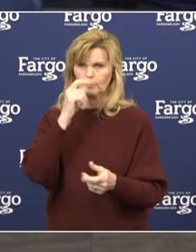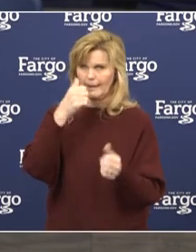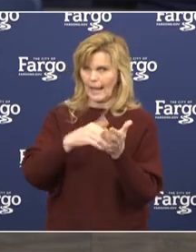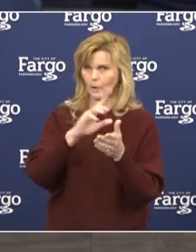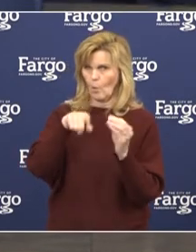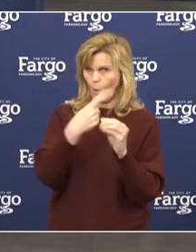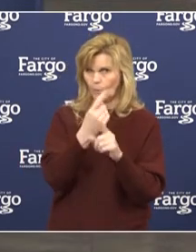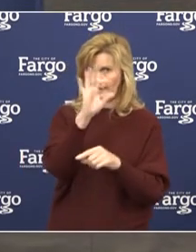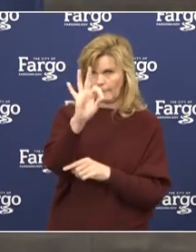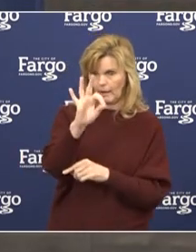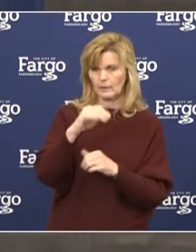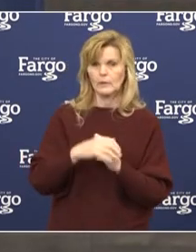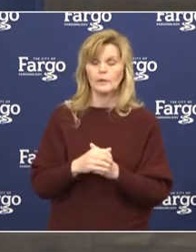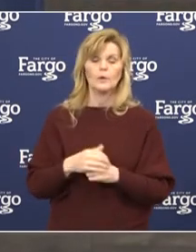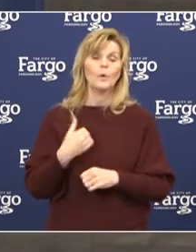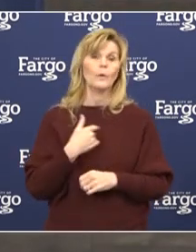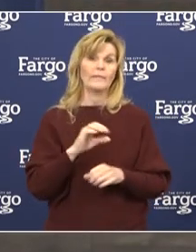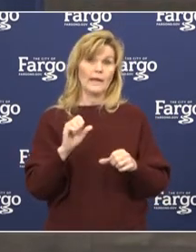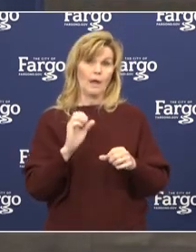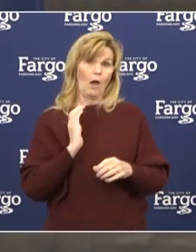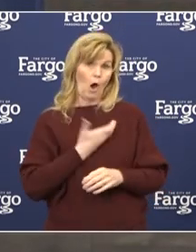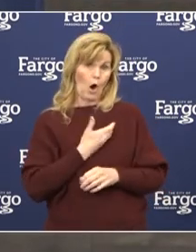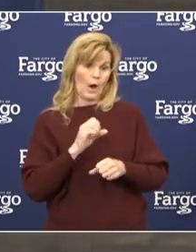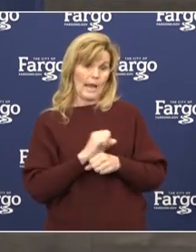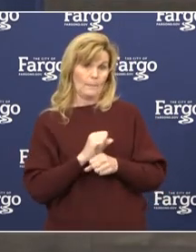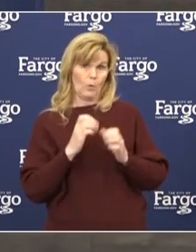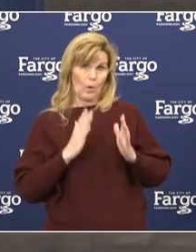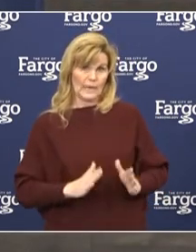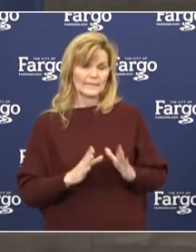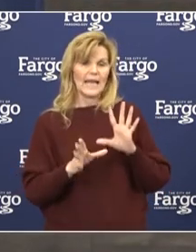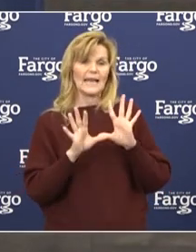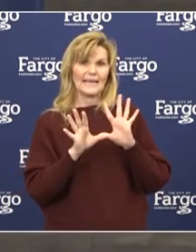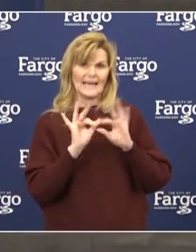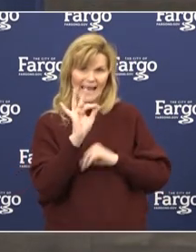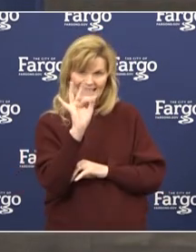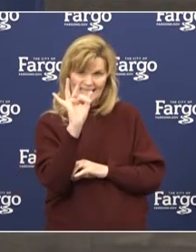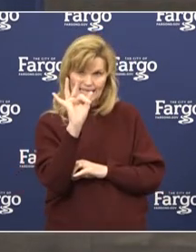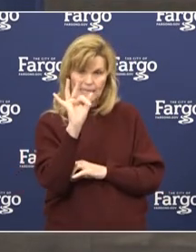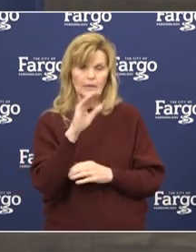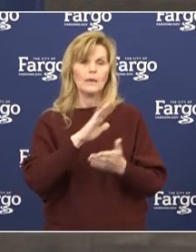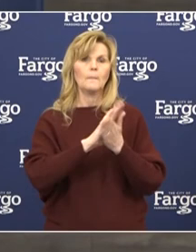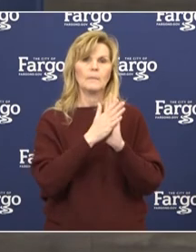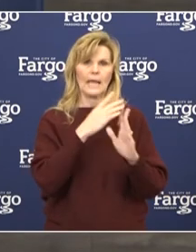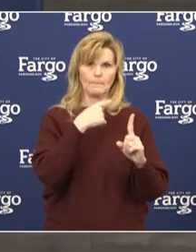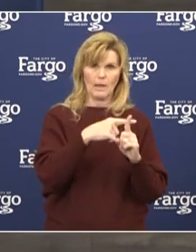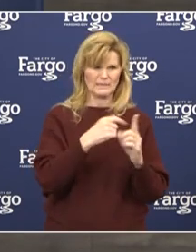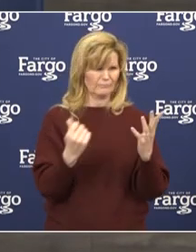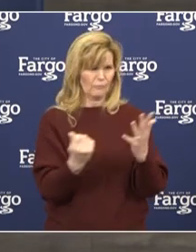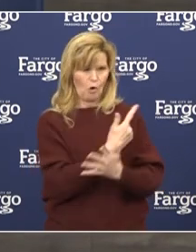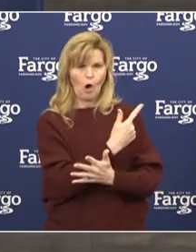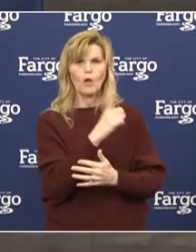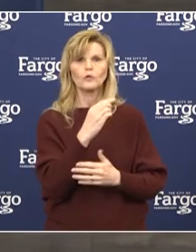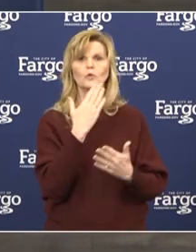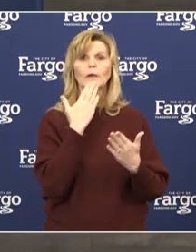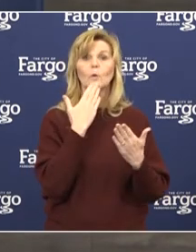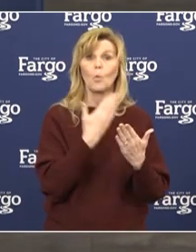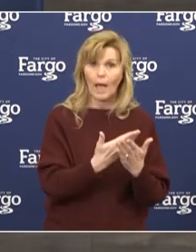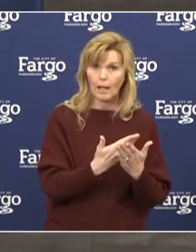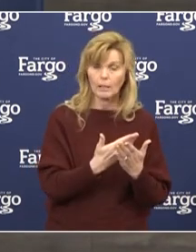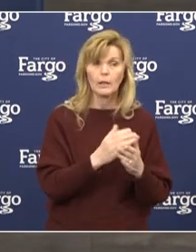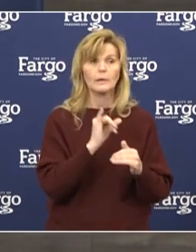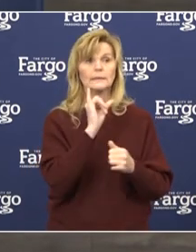19 employees that have tested positive. All of them are doing well, and many are recovered, and all have recovered at home.